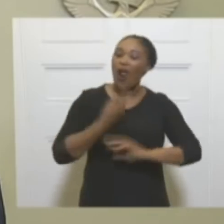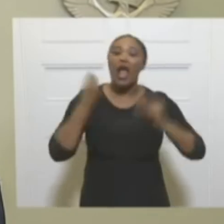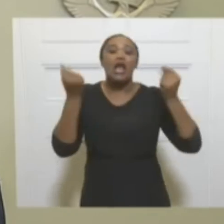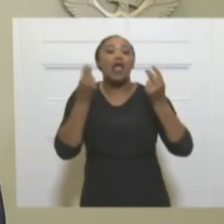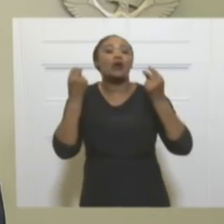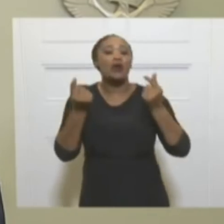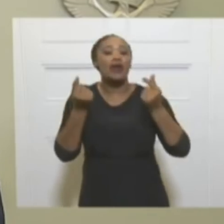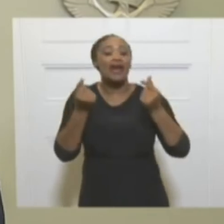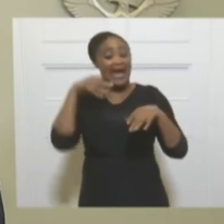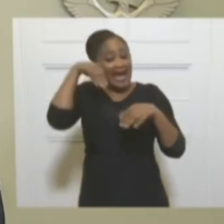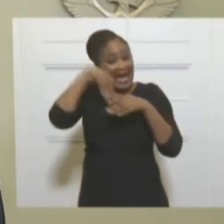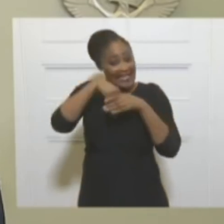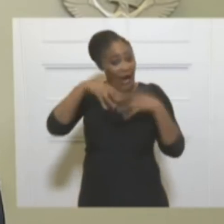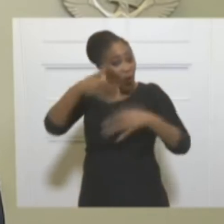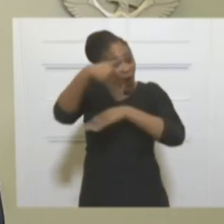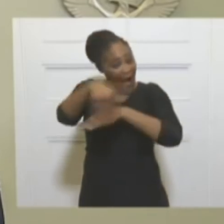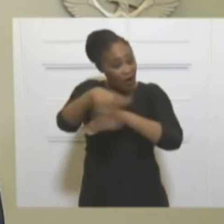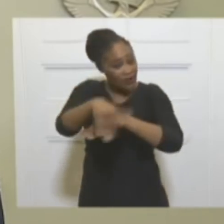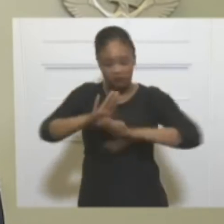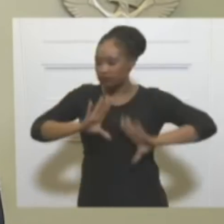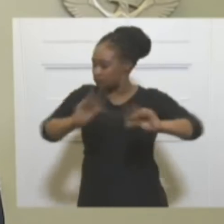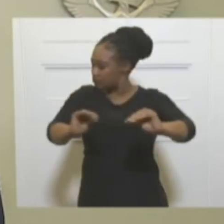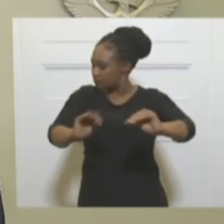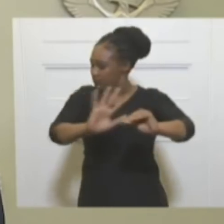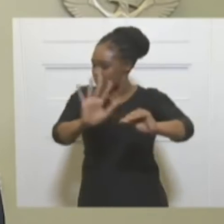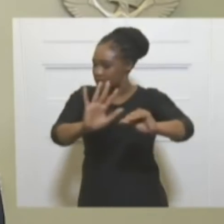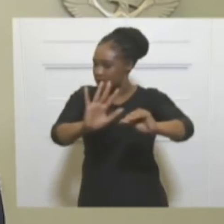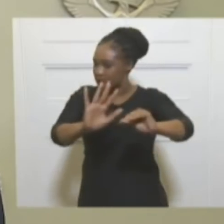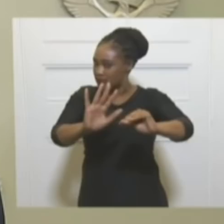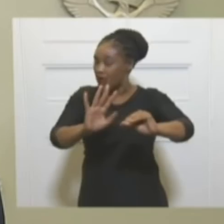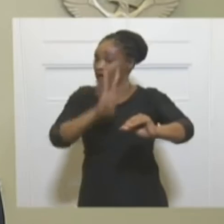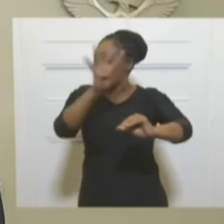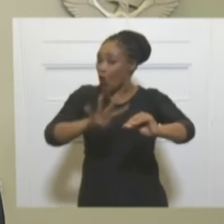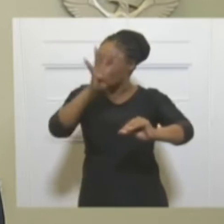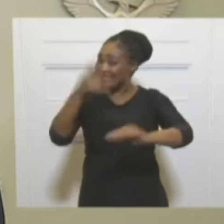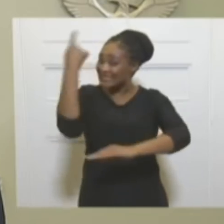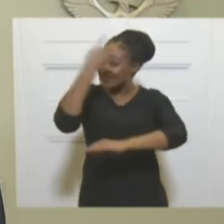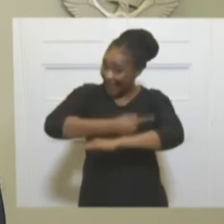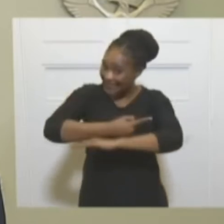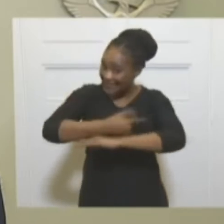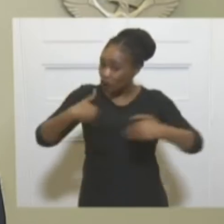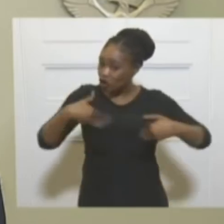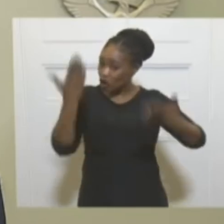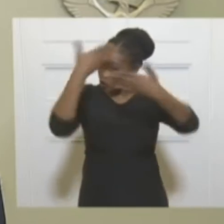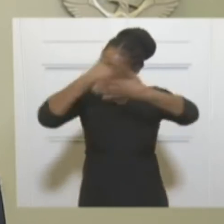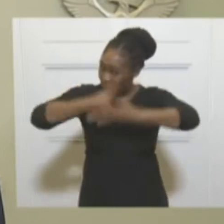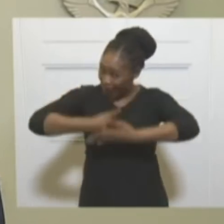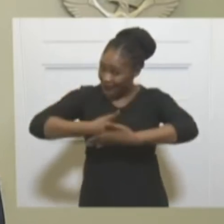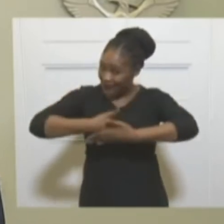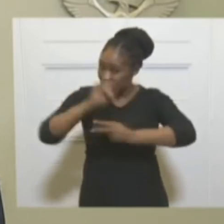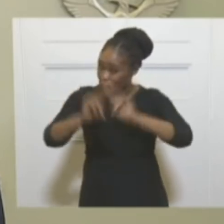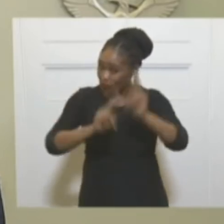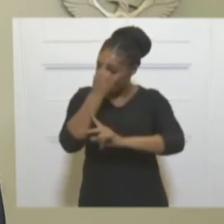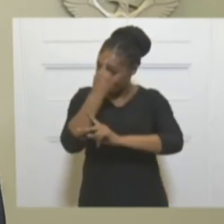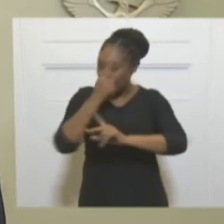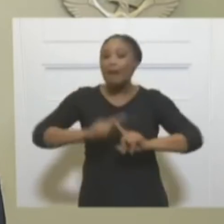will be prohibited for 14 days from midnight to night, except for